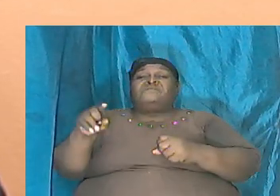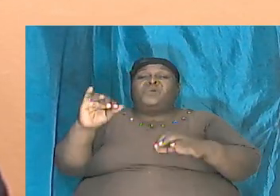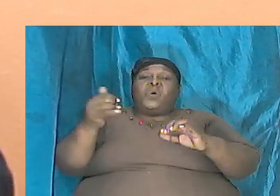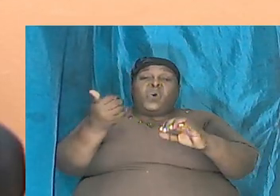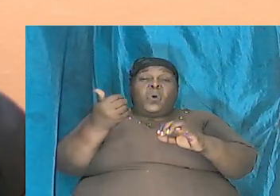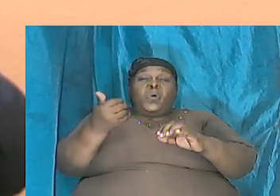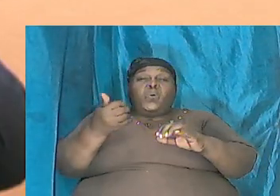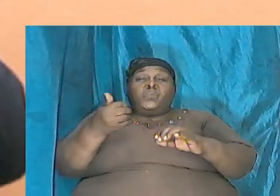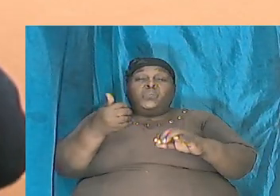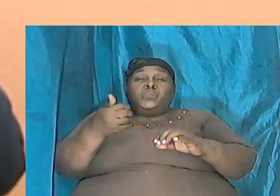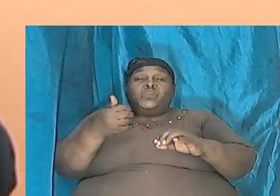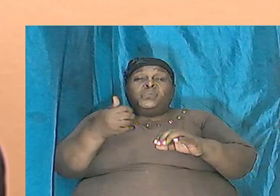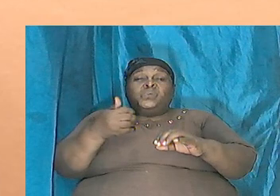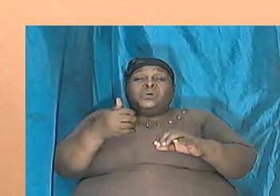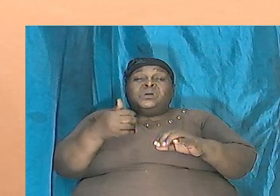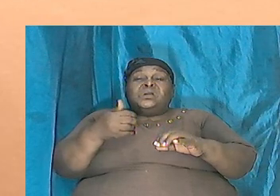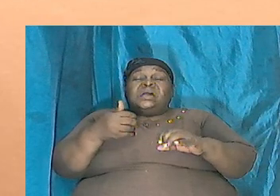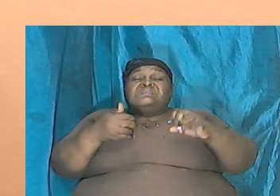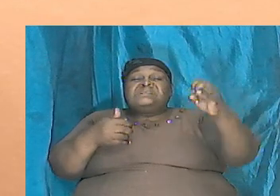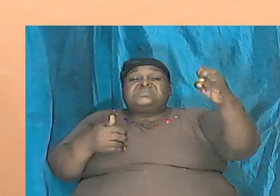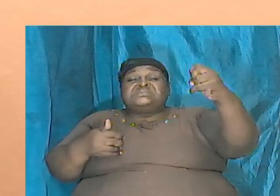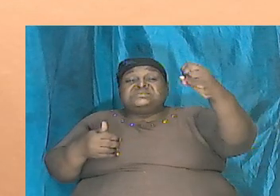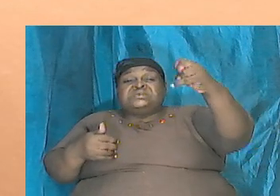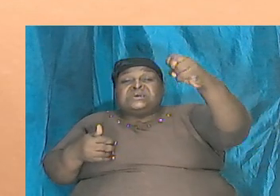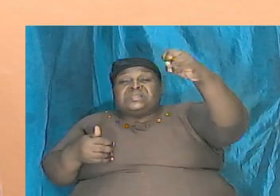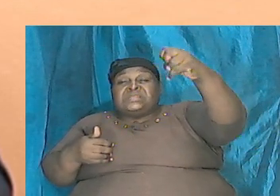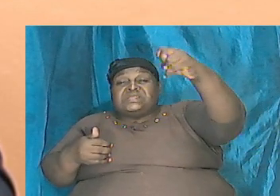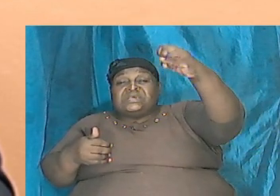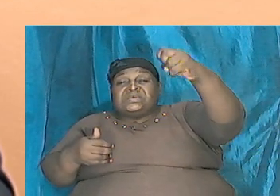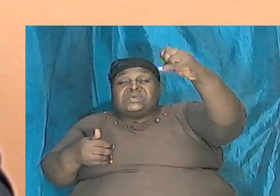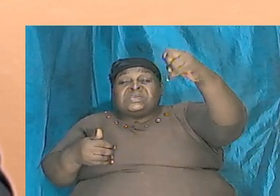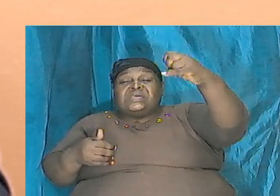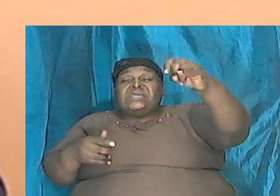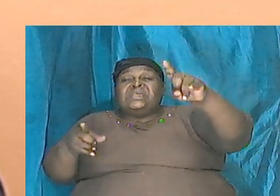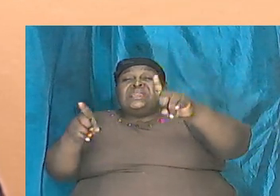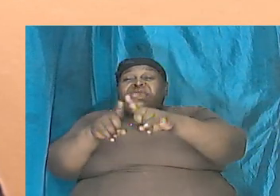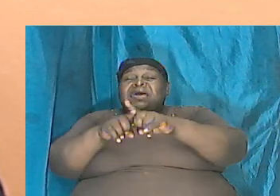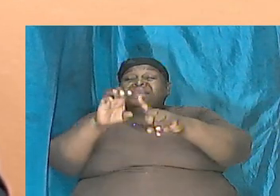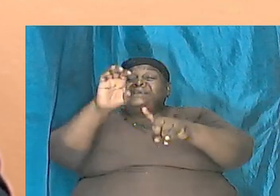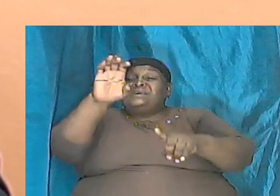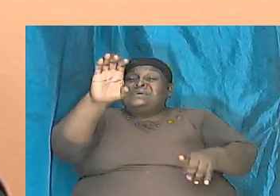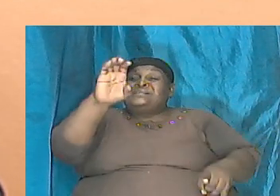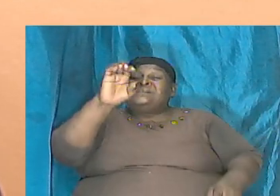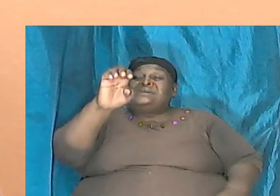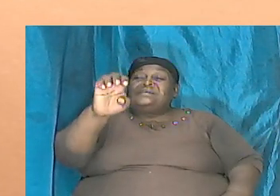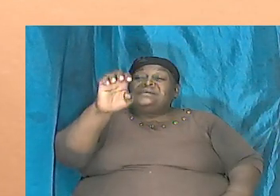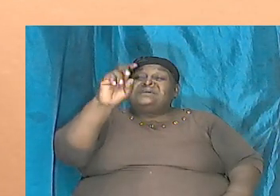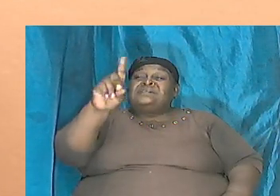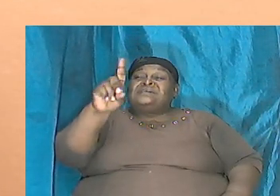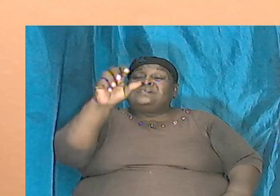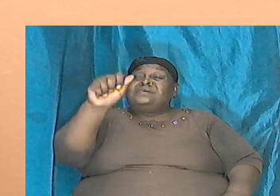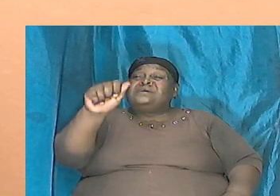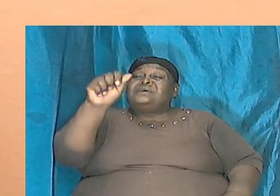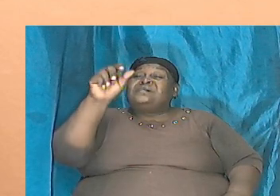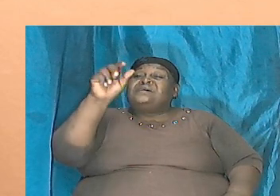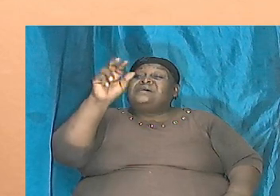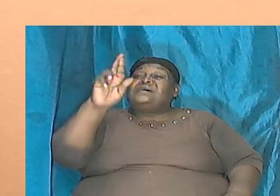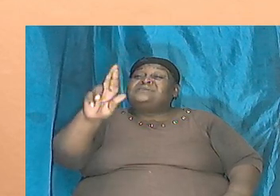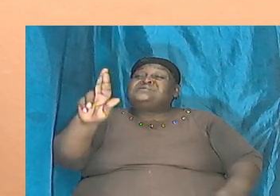he said that the tail is like the cedar no